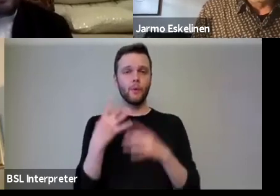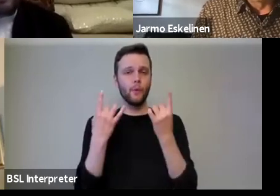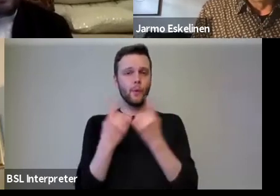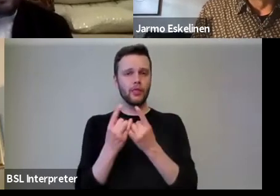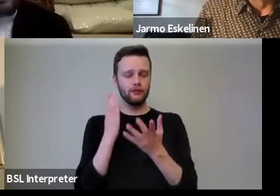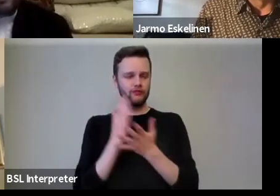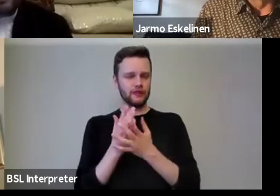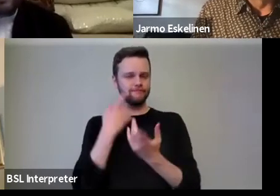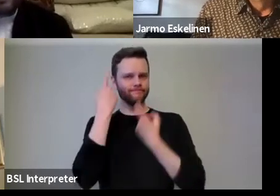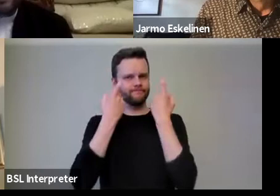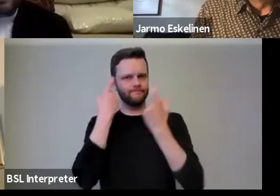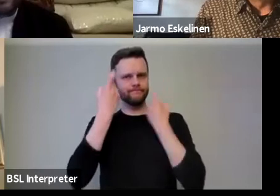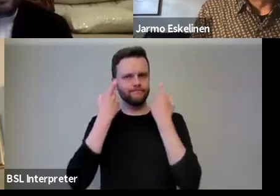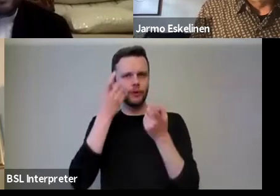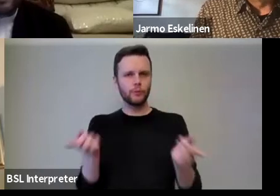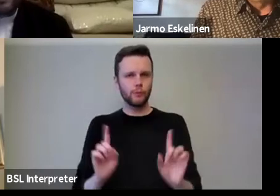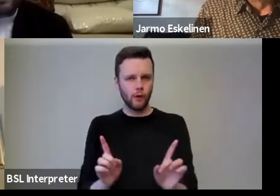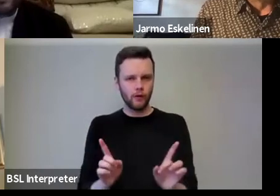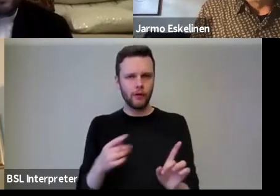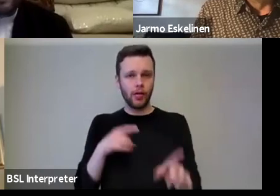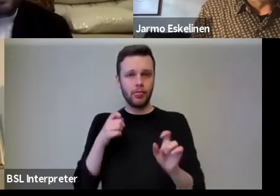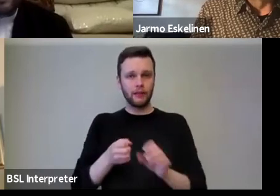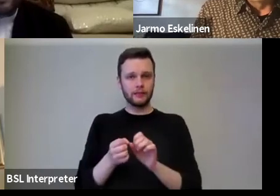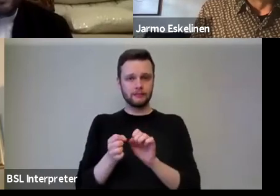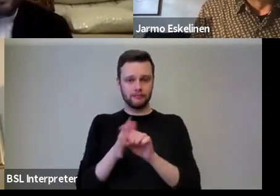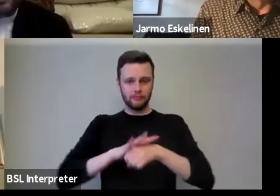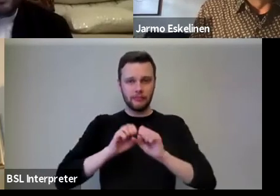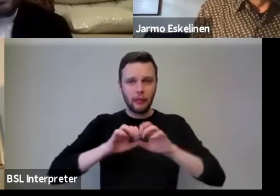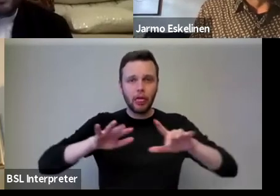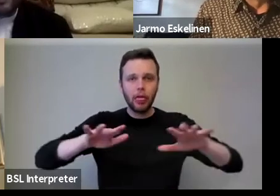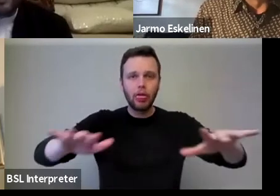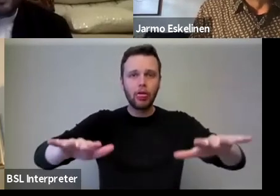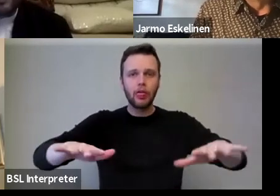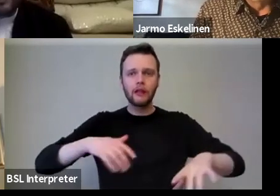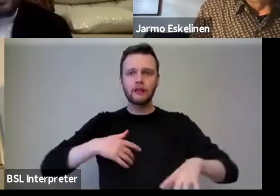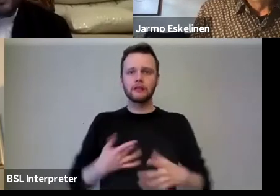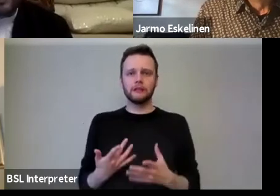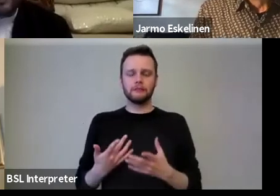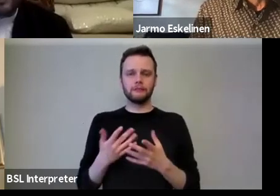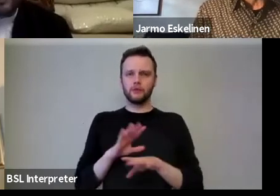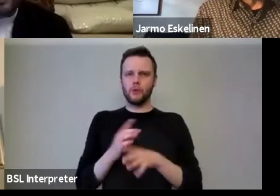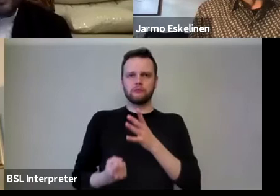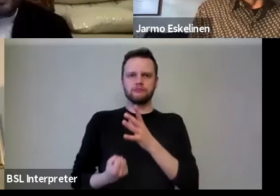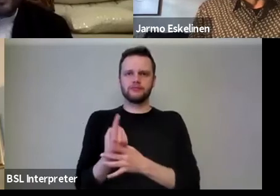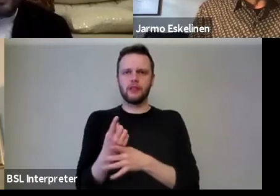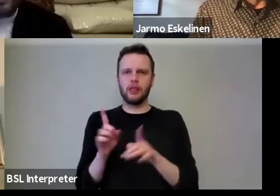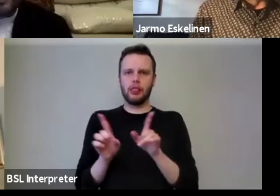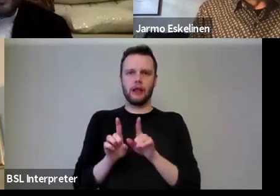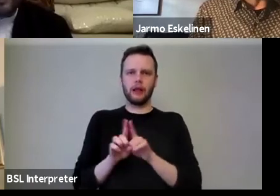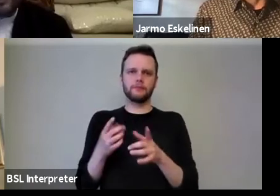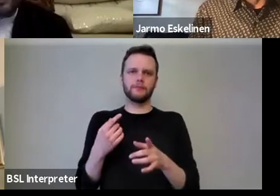think about is that this pandemic wasn't any black swan, you know, the black swans being the, uh, sudden